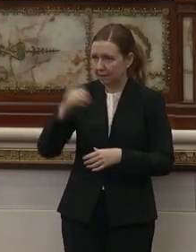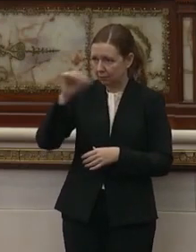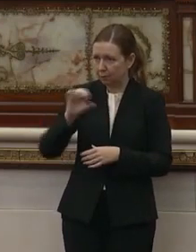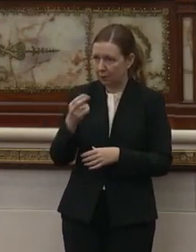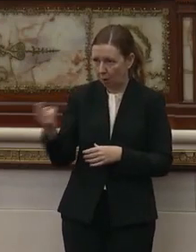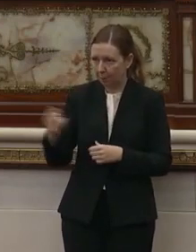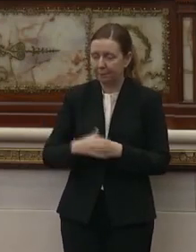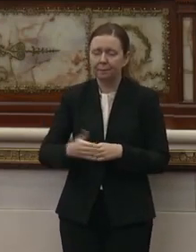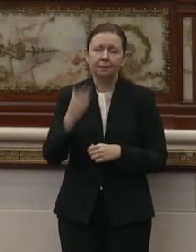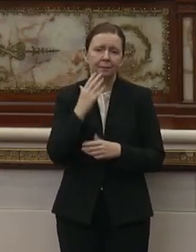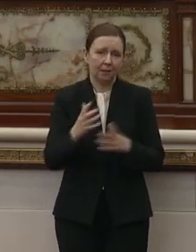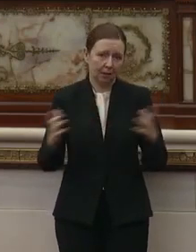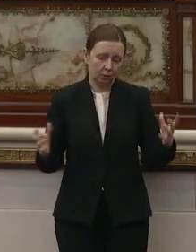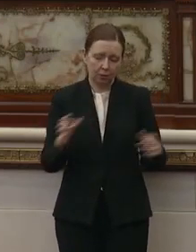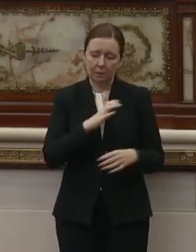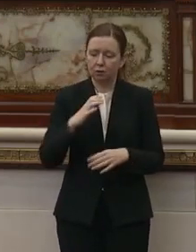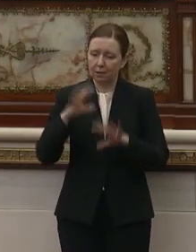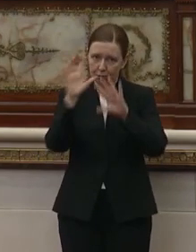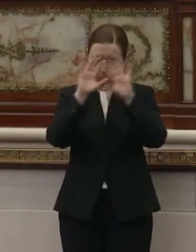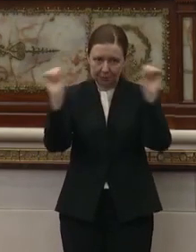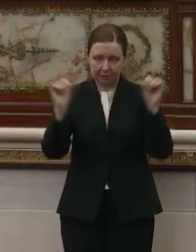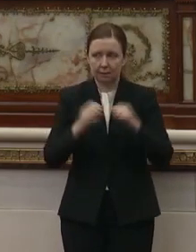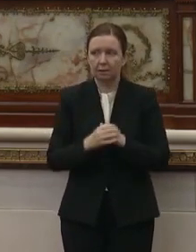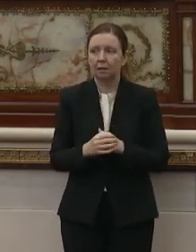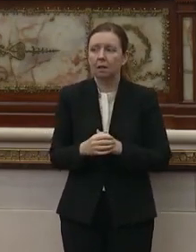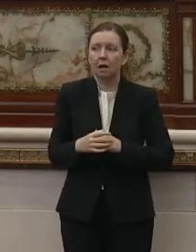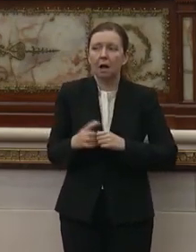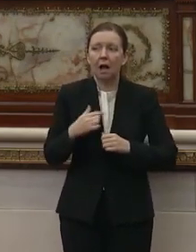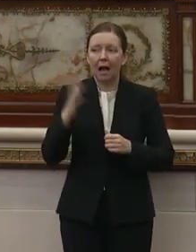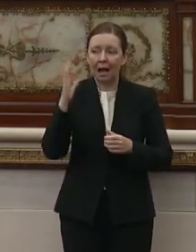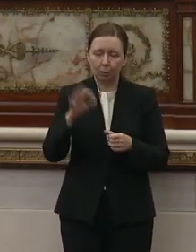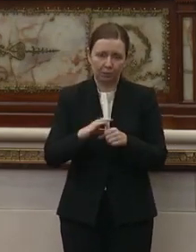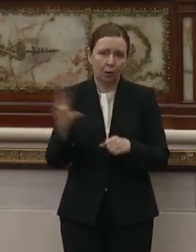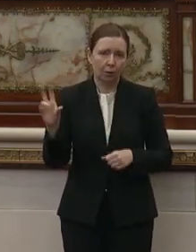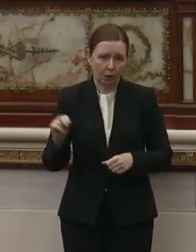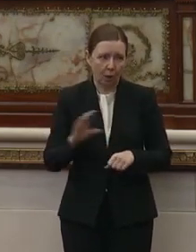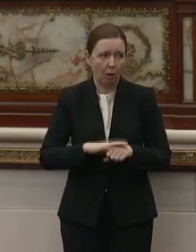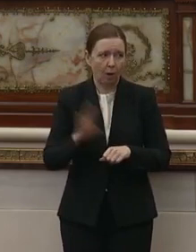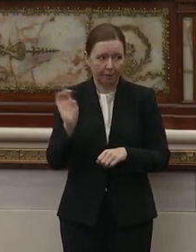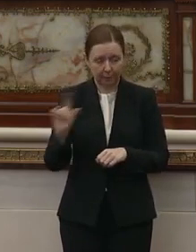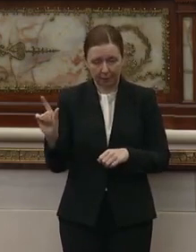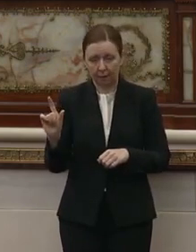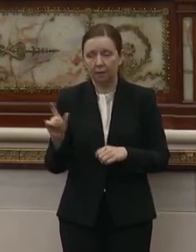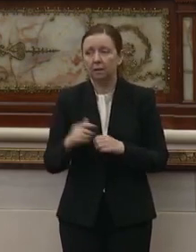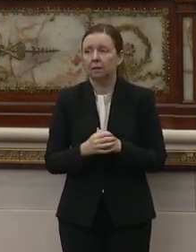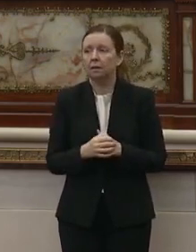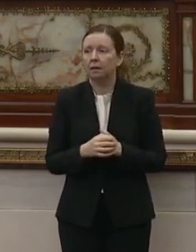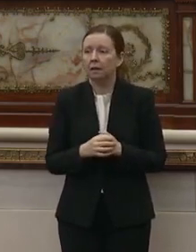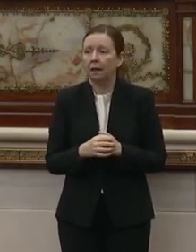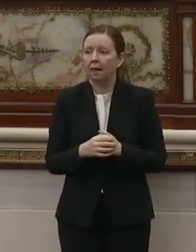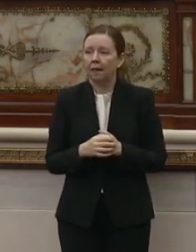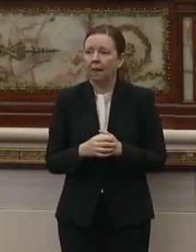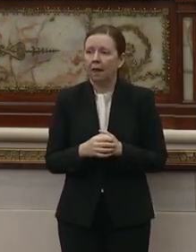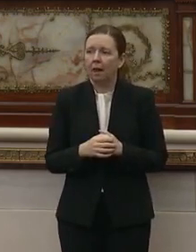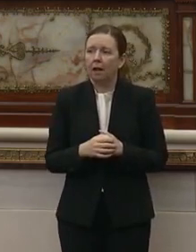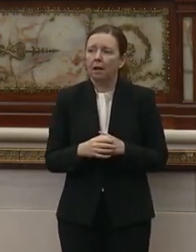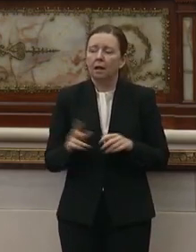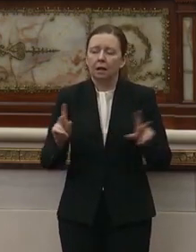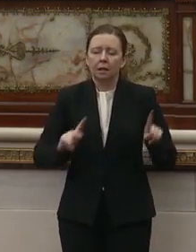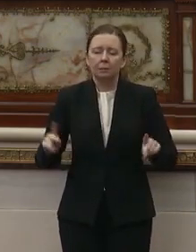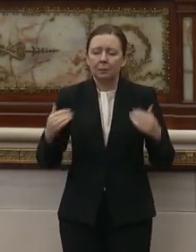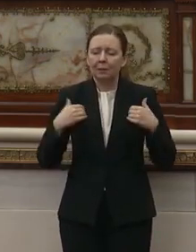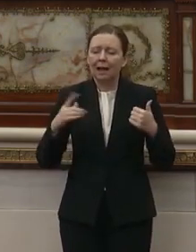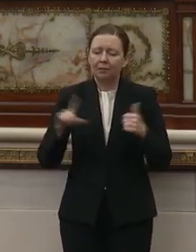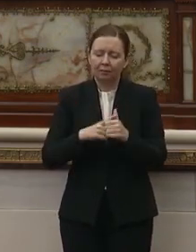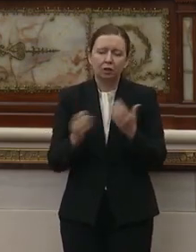Thank you very much, Council President. I will be voting no on the bill. People have a